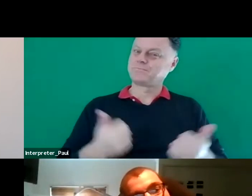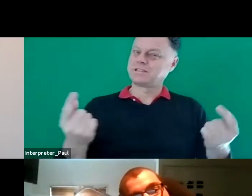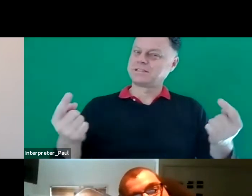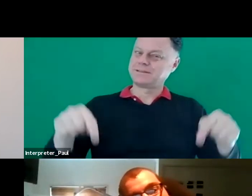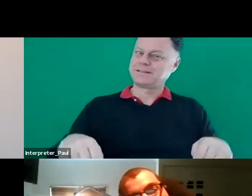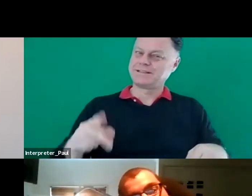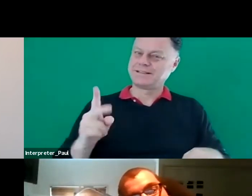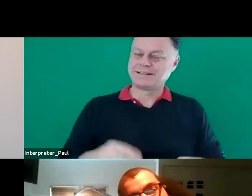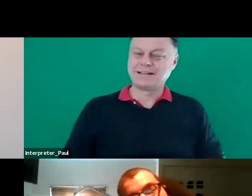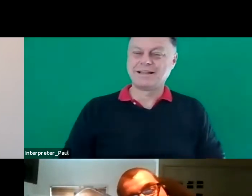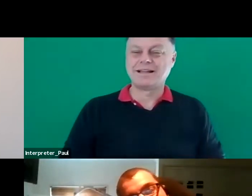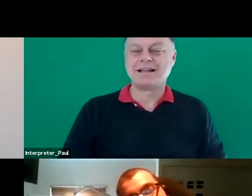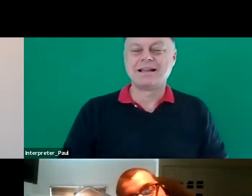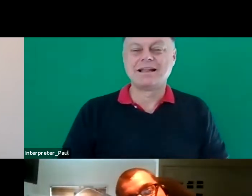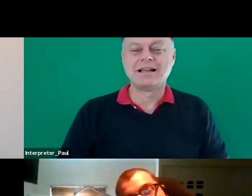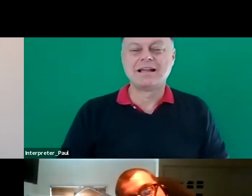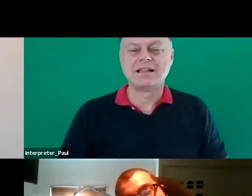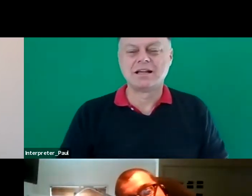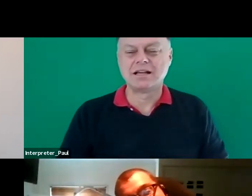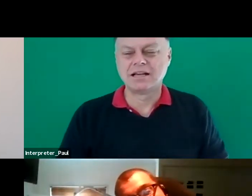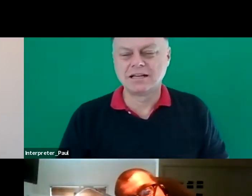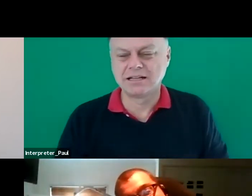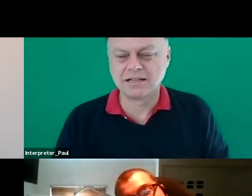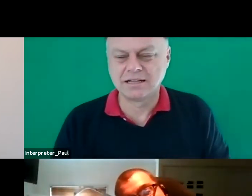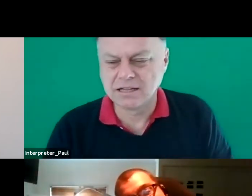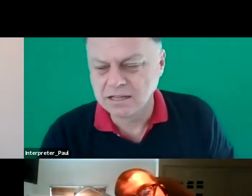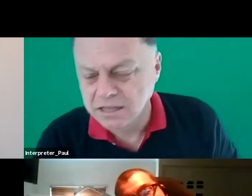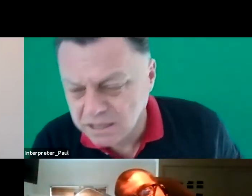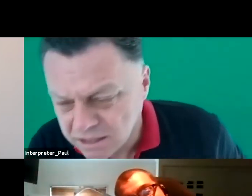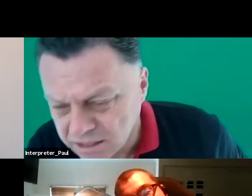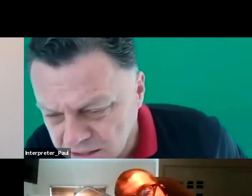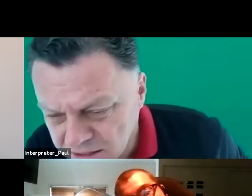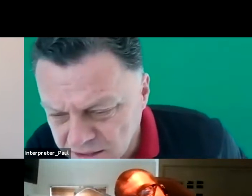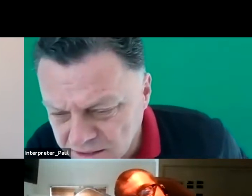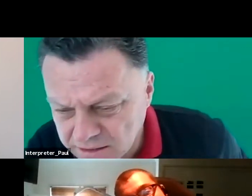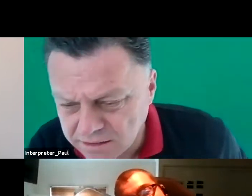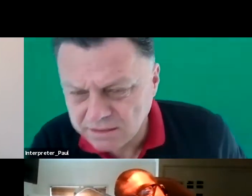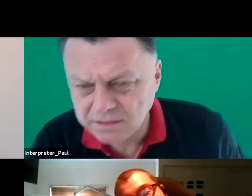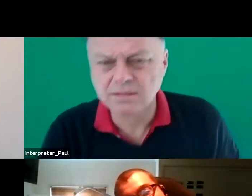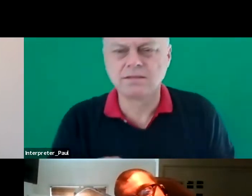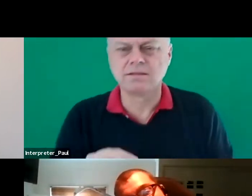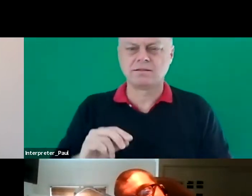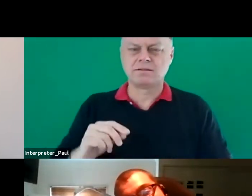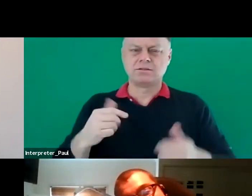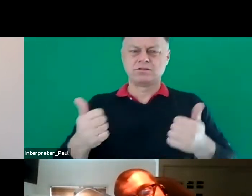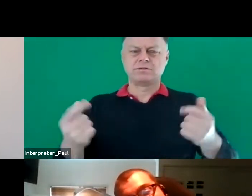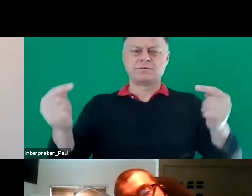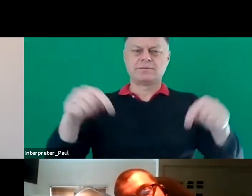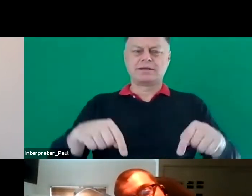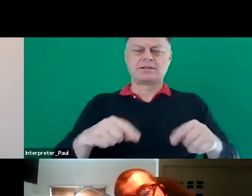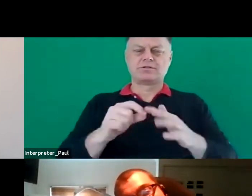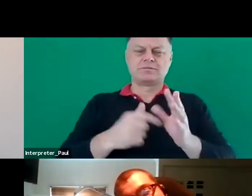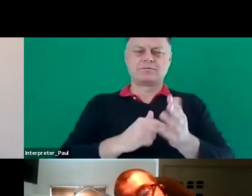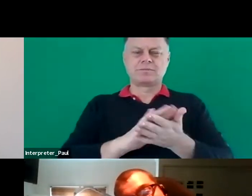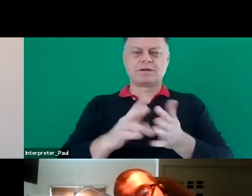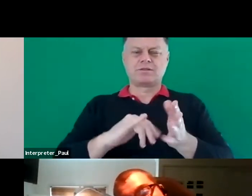at the Pathways Conference and can I welcome welcome session